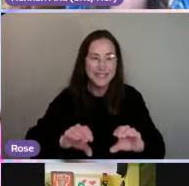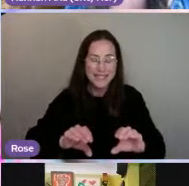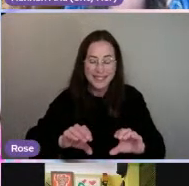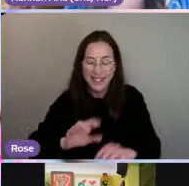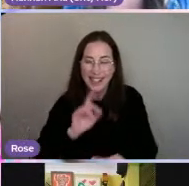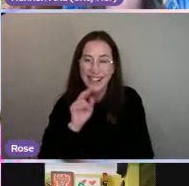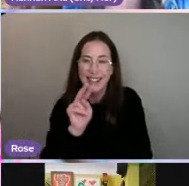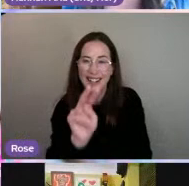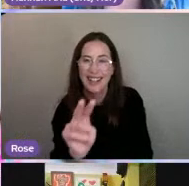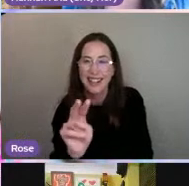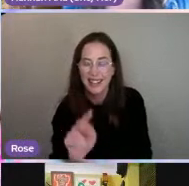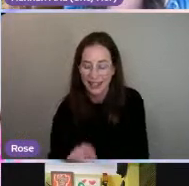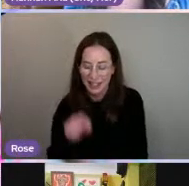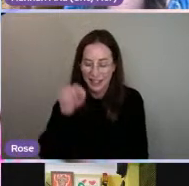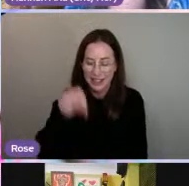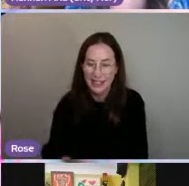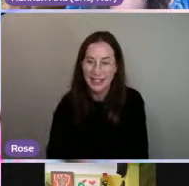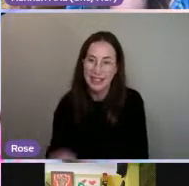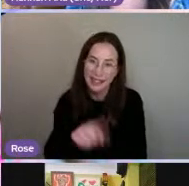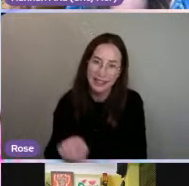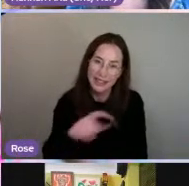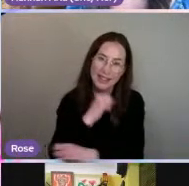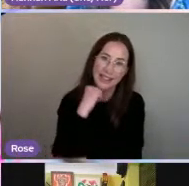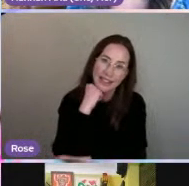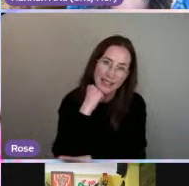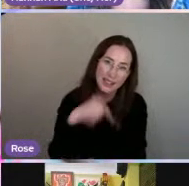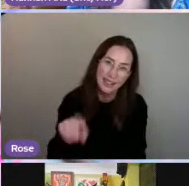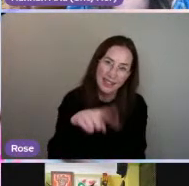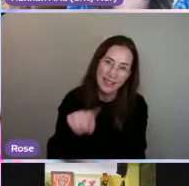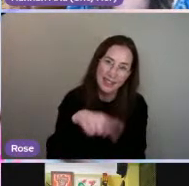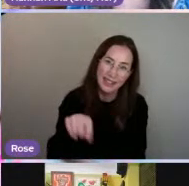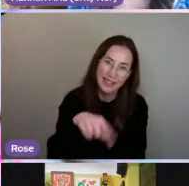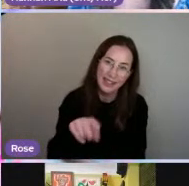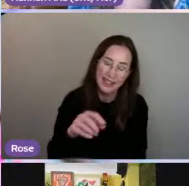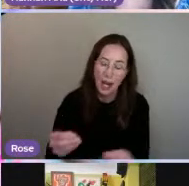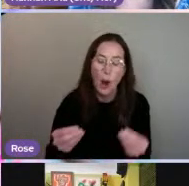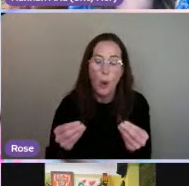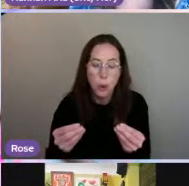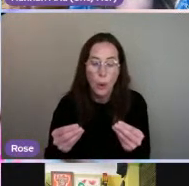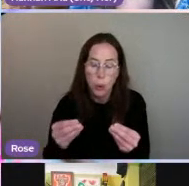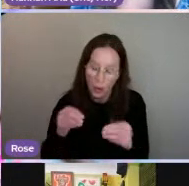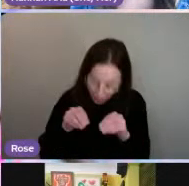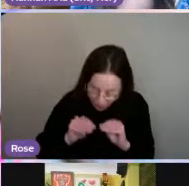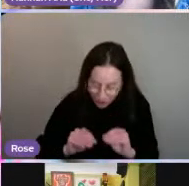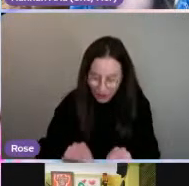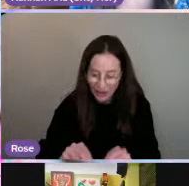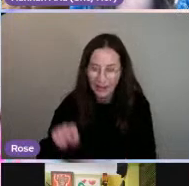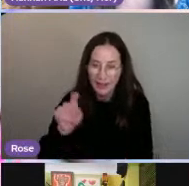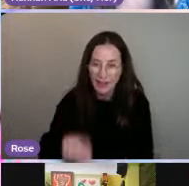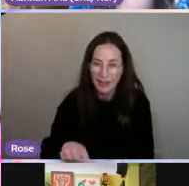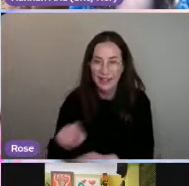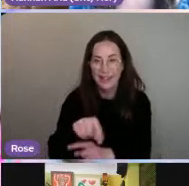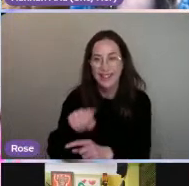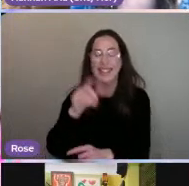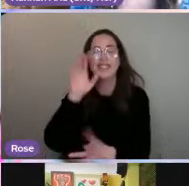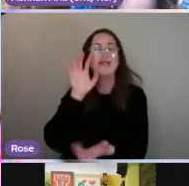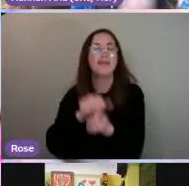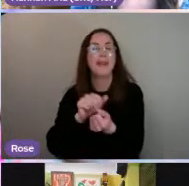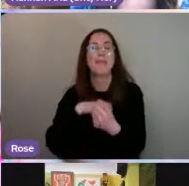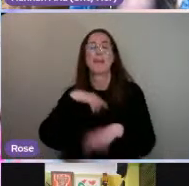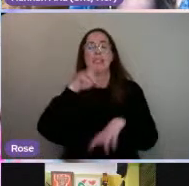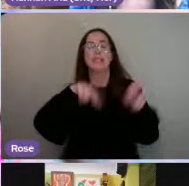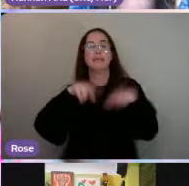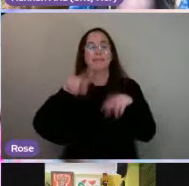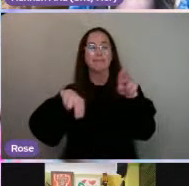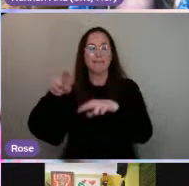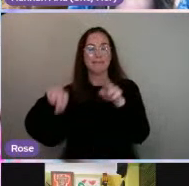text it. You had to rewind and sometimes blow in order for it to work. But, so, yeah, so I remember just starting to draw then.